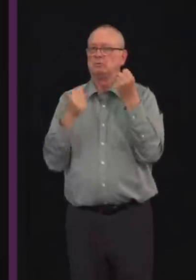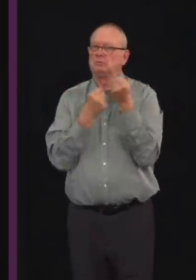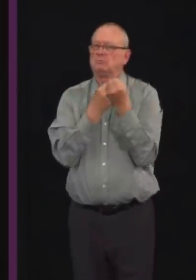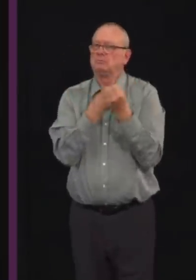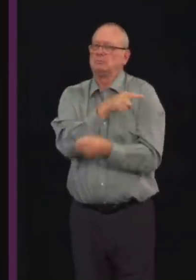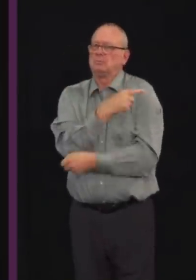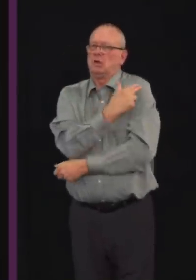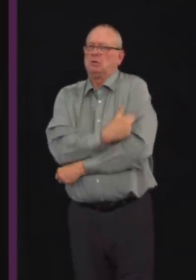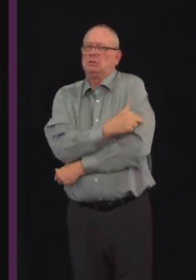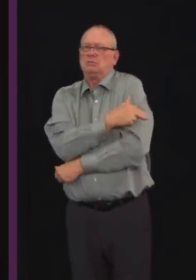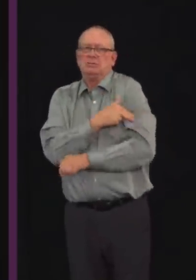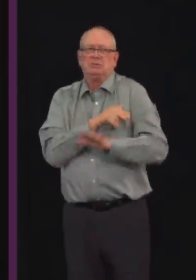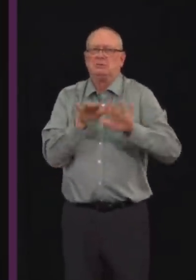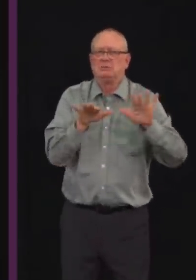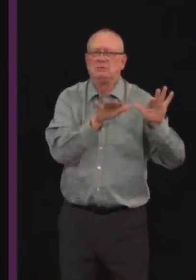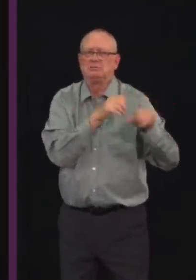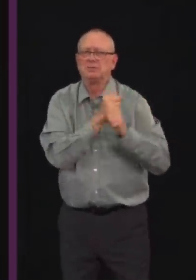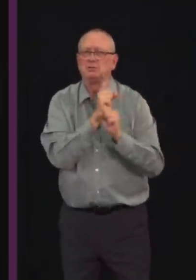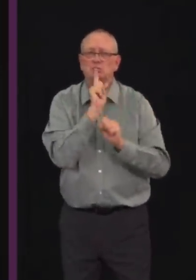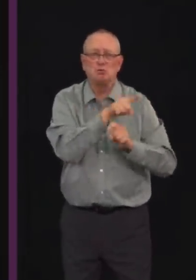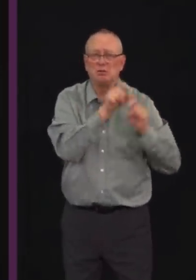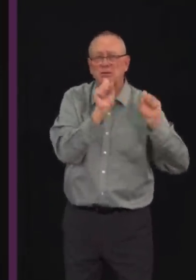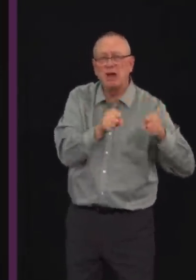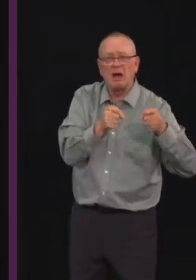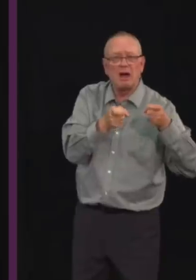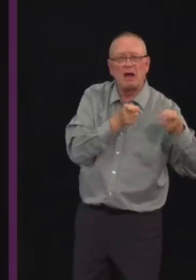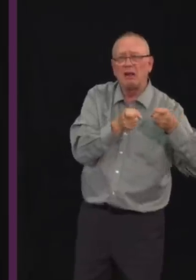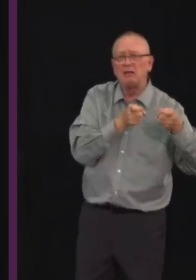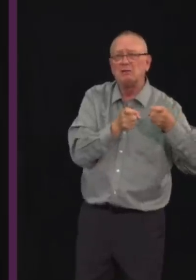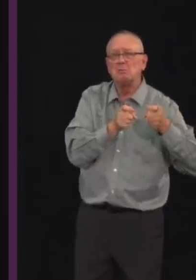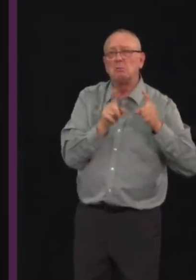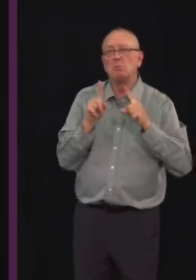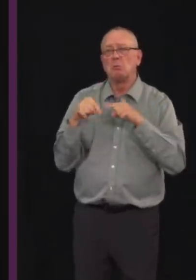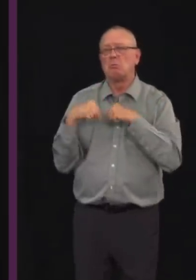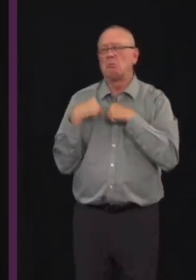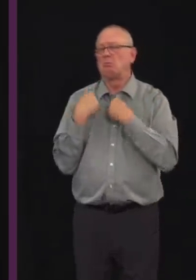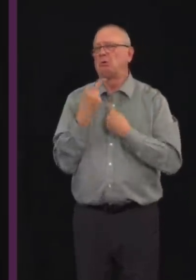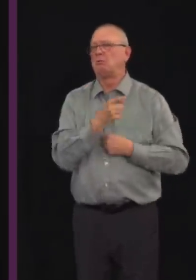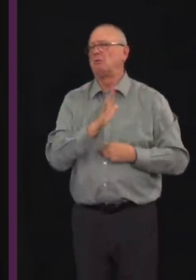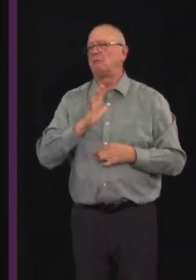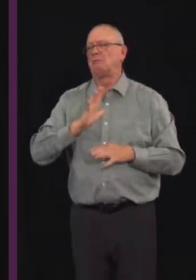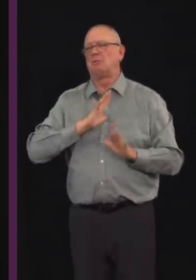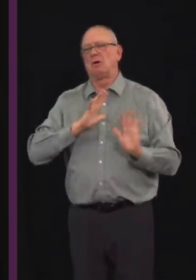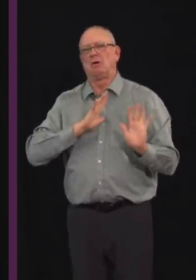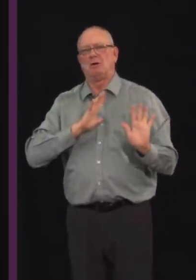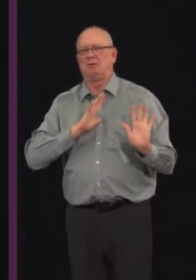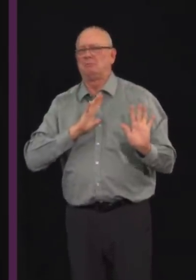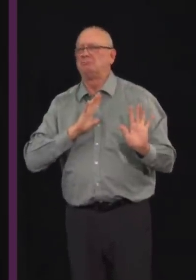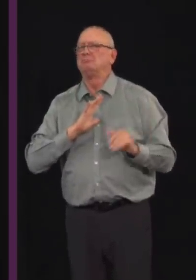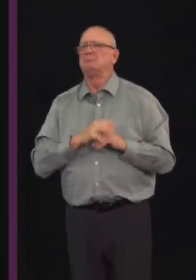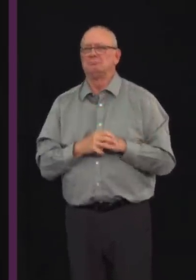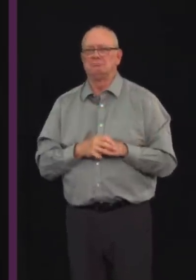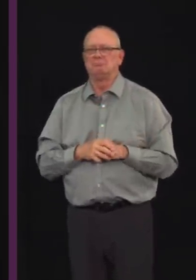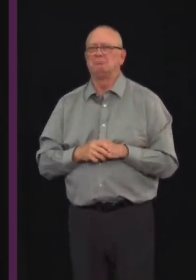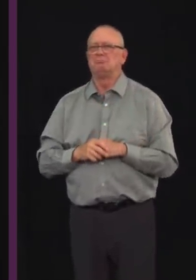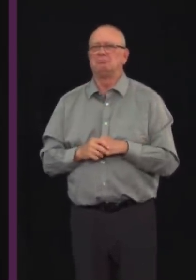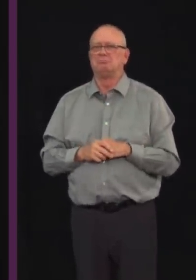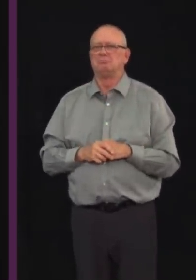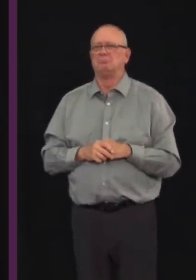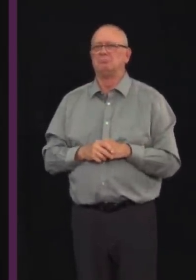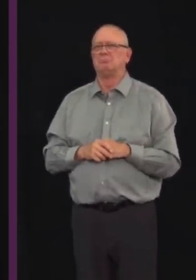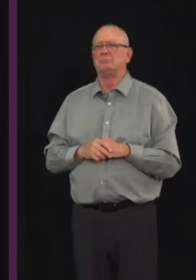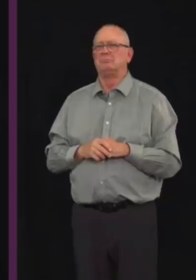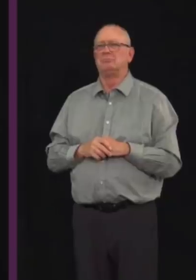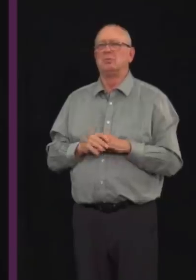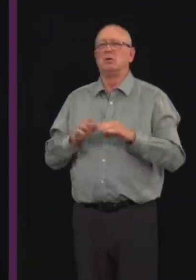past three months. In the months to come, we still have the power to respond appropriately to the pandemic. The relaunch